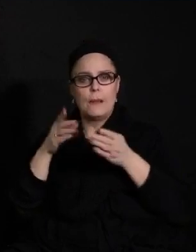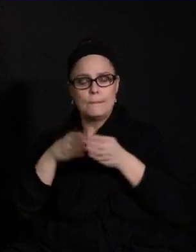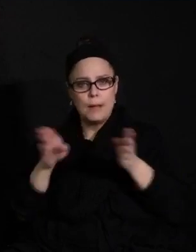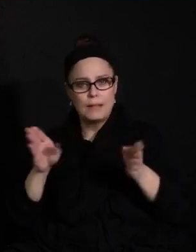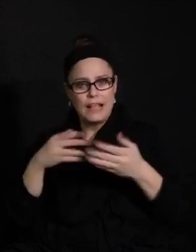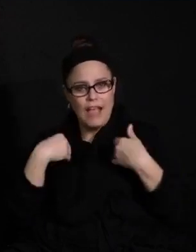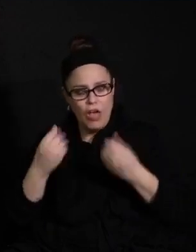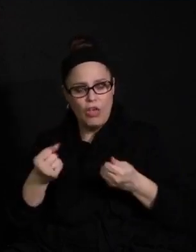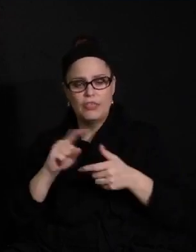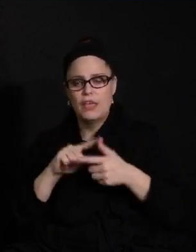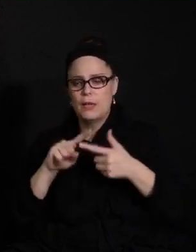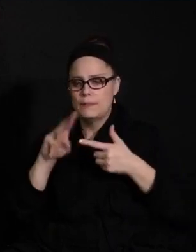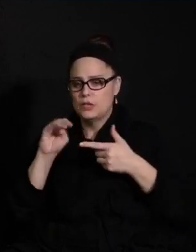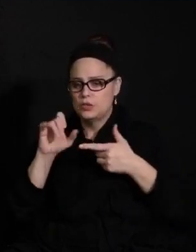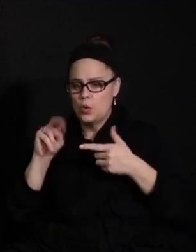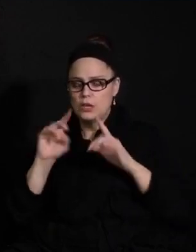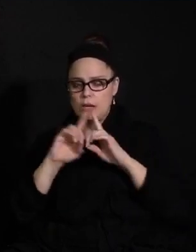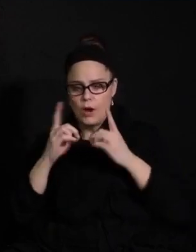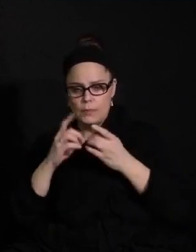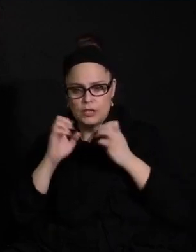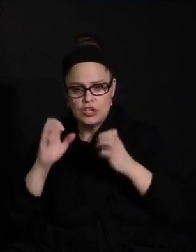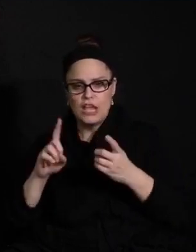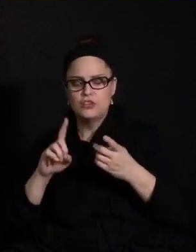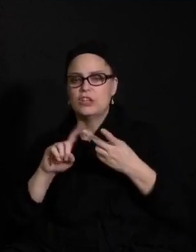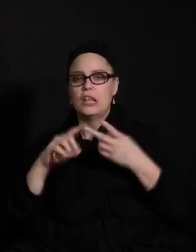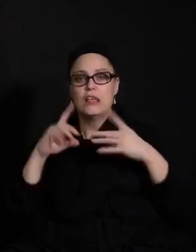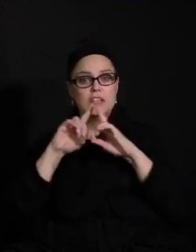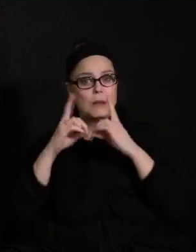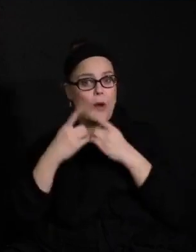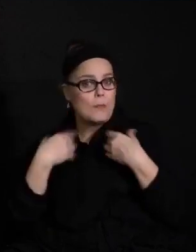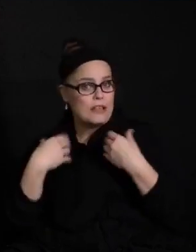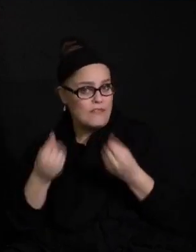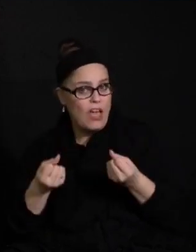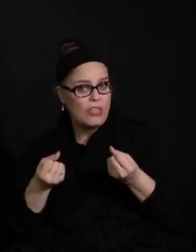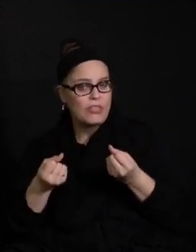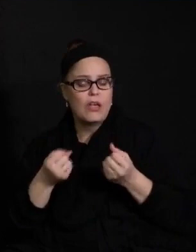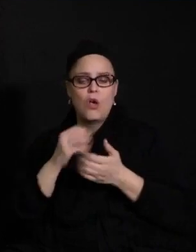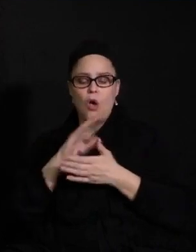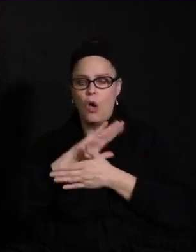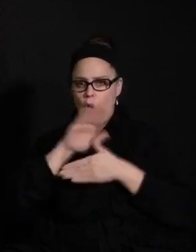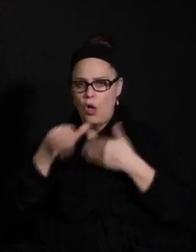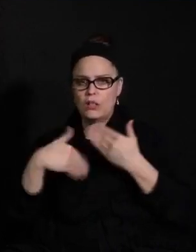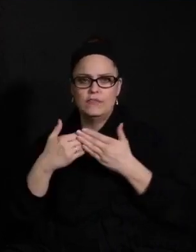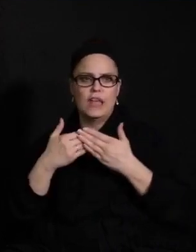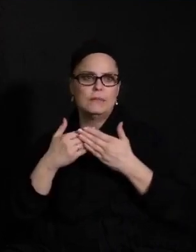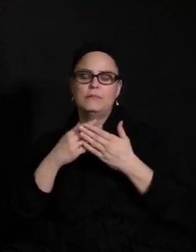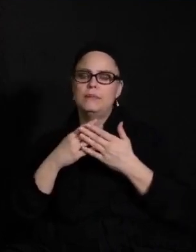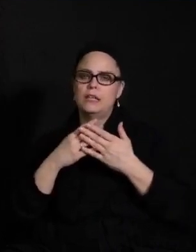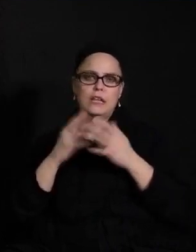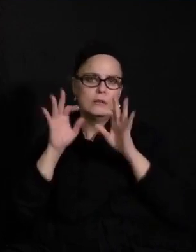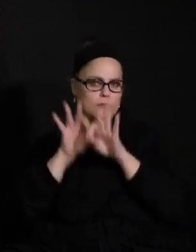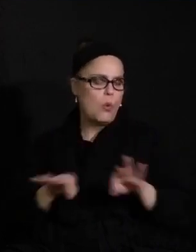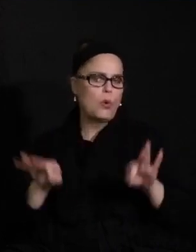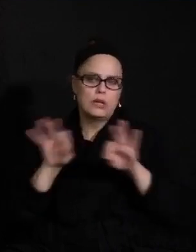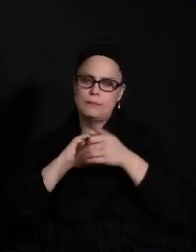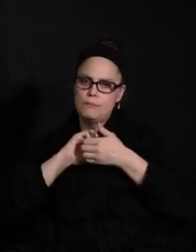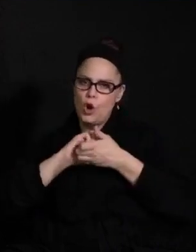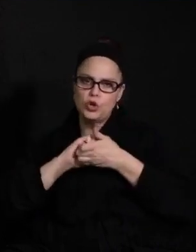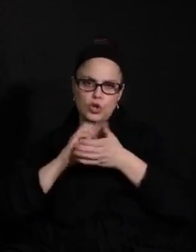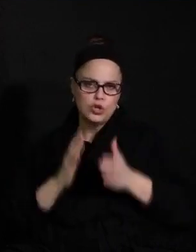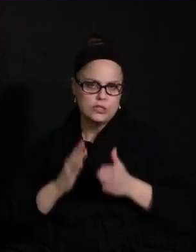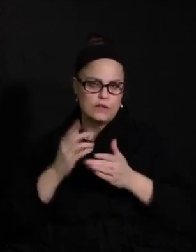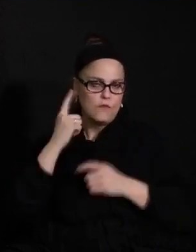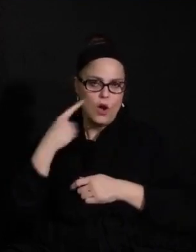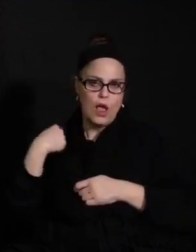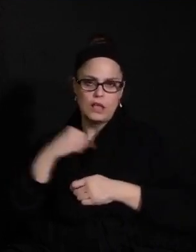the Minnesota Department of Education, and the Minnesota Department of Health. And they have been invaluable partners for us in all the work that we've done.